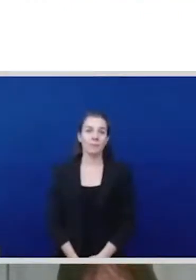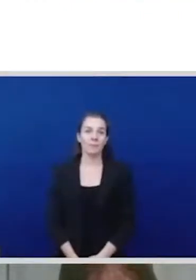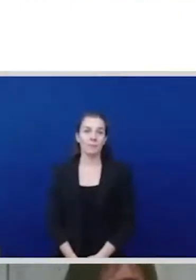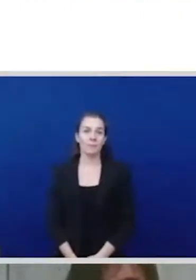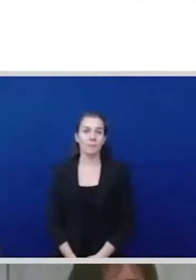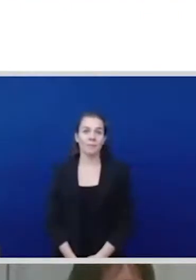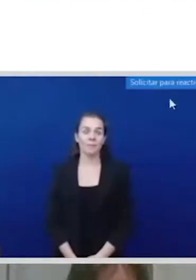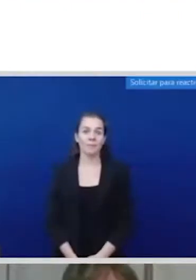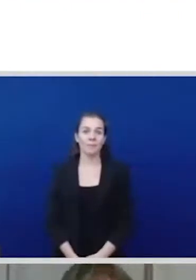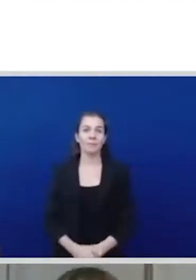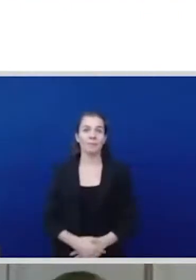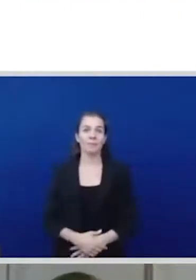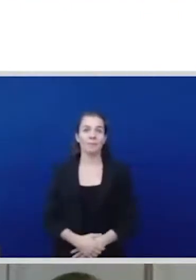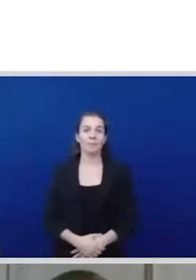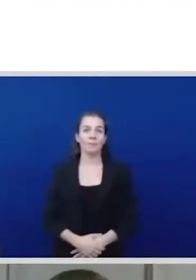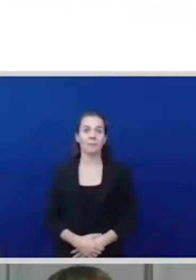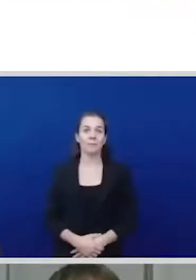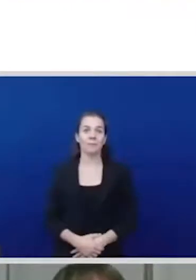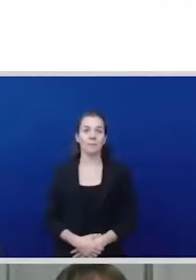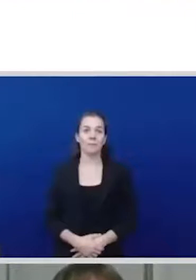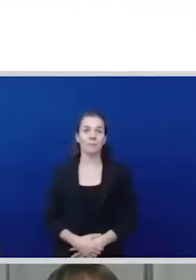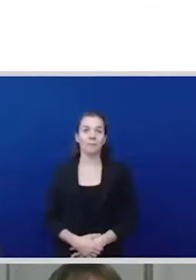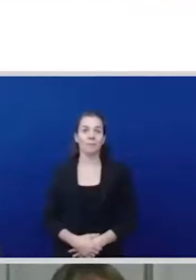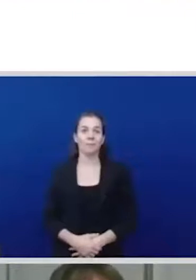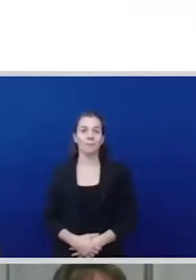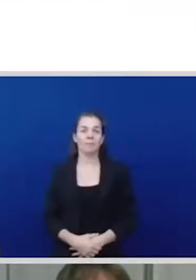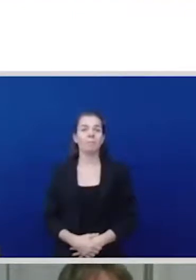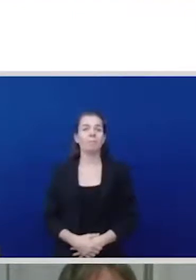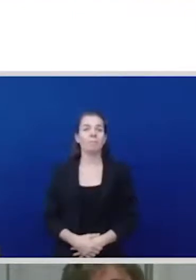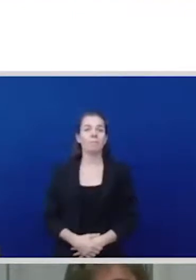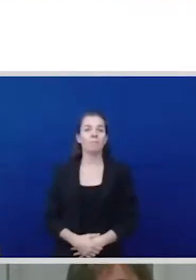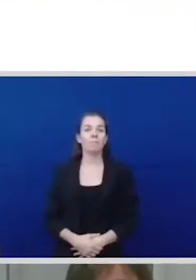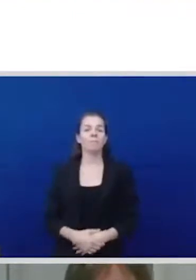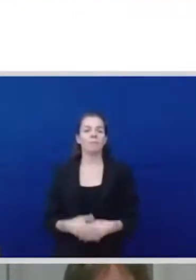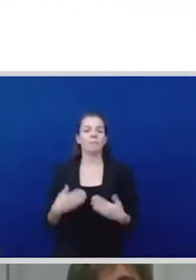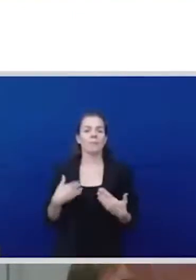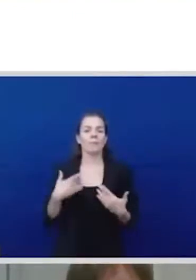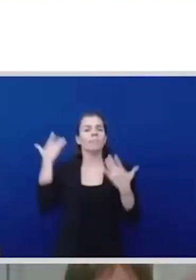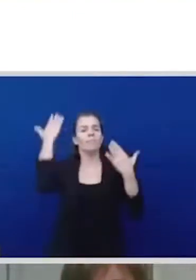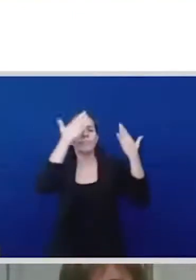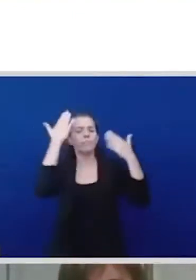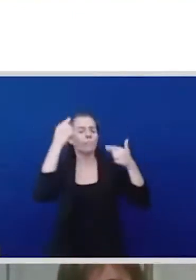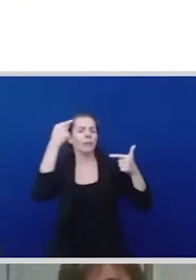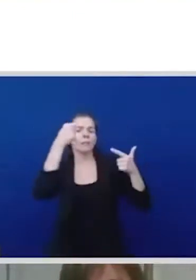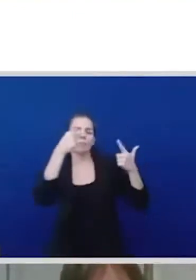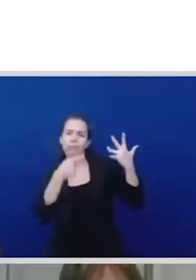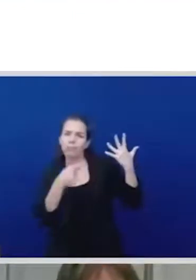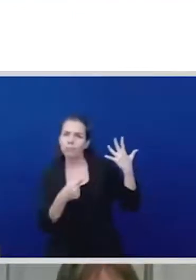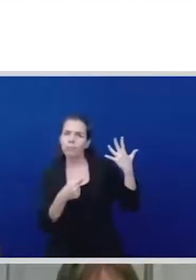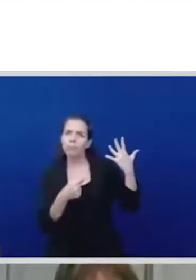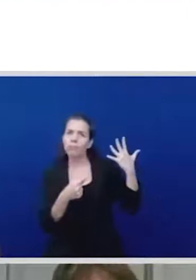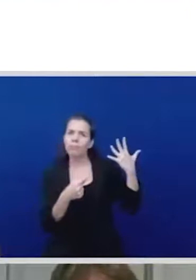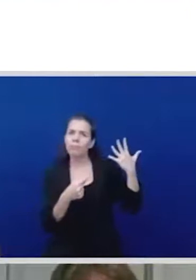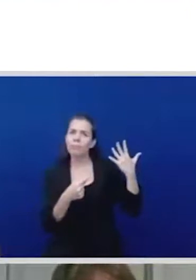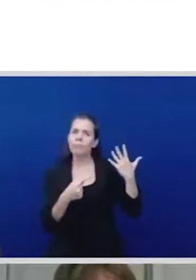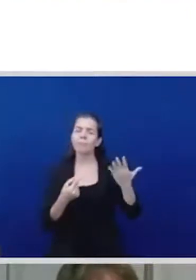you know momentum of action coalitions and these processes that are being launched within the UN and